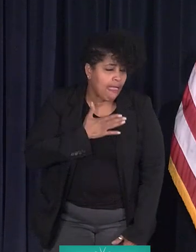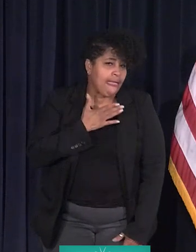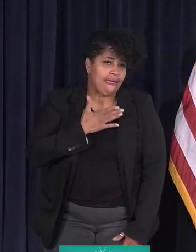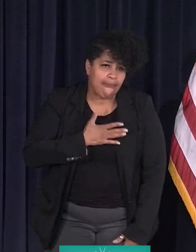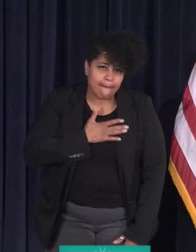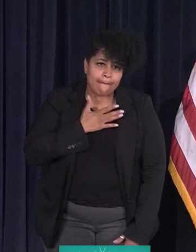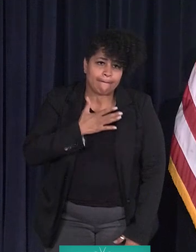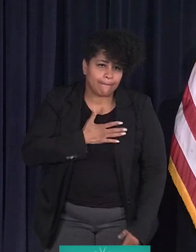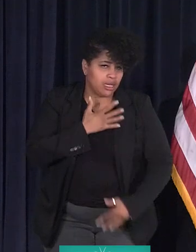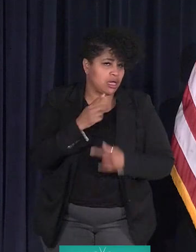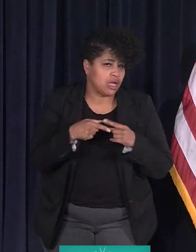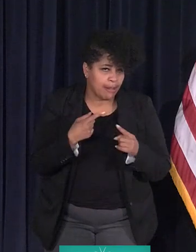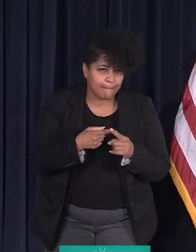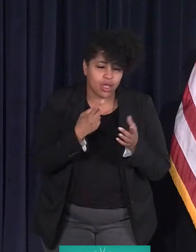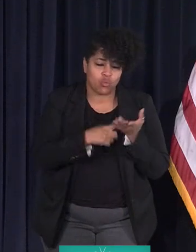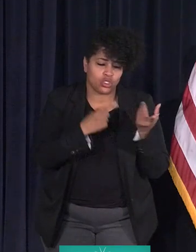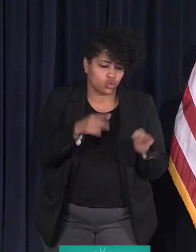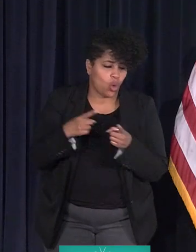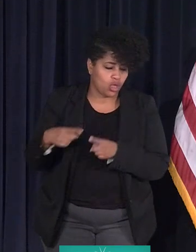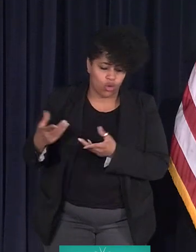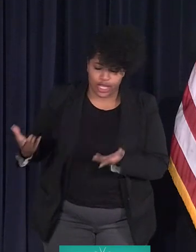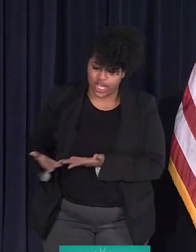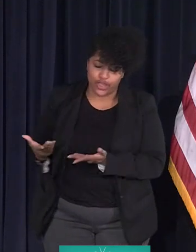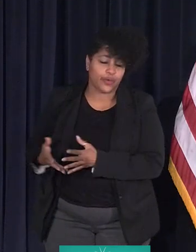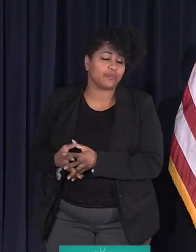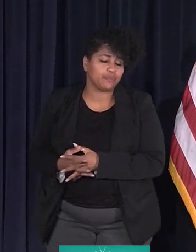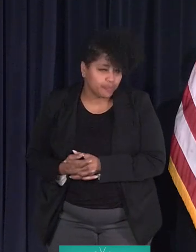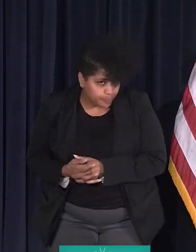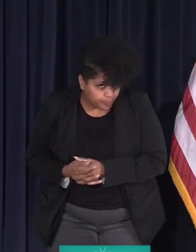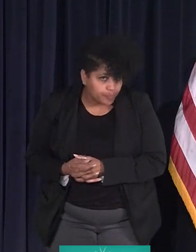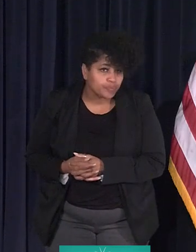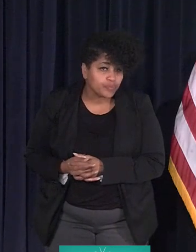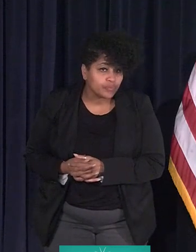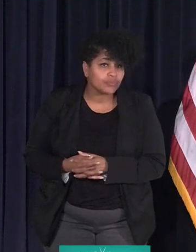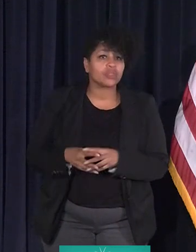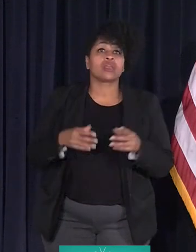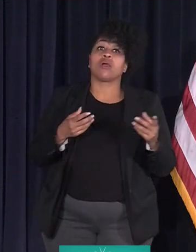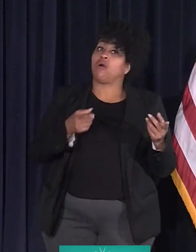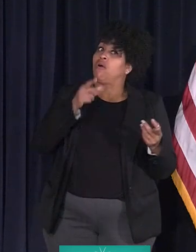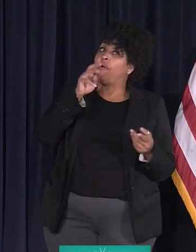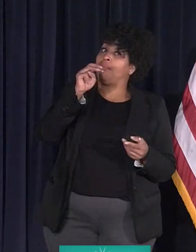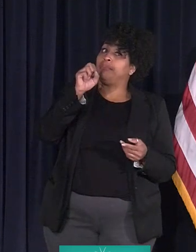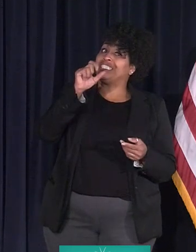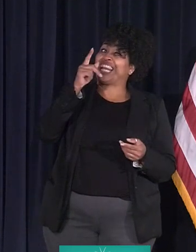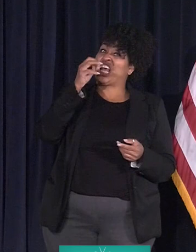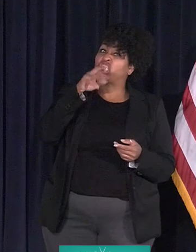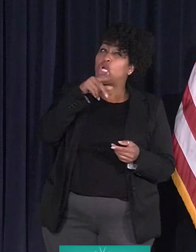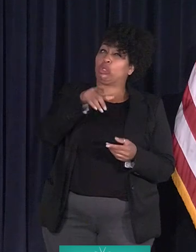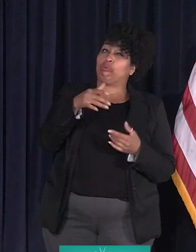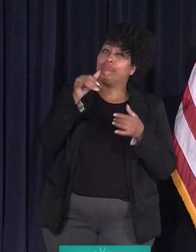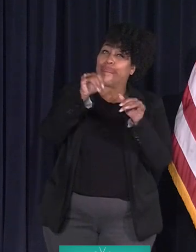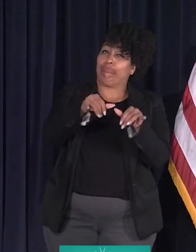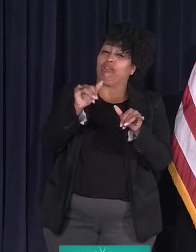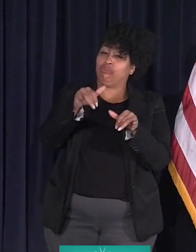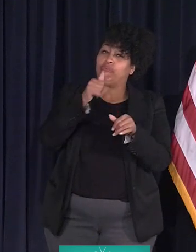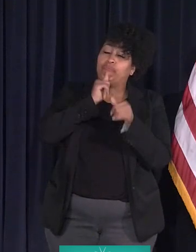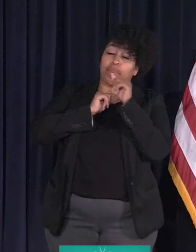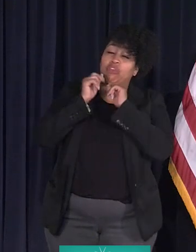the things that's happening in Jefferson Chalmers. Well, Ms. Lester, you've hung in there for a long time. How long have been in that neighborhood?